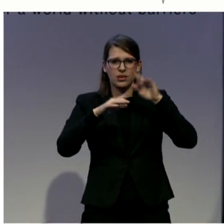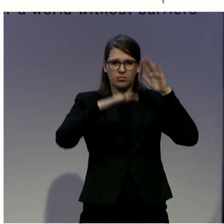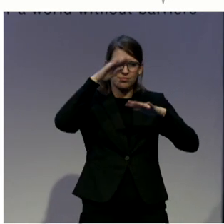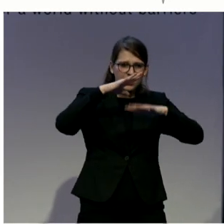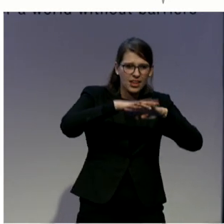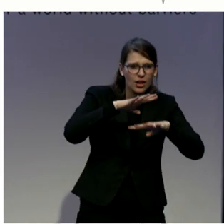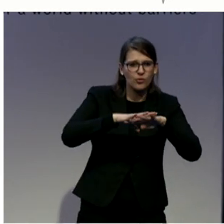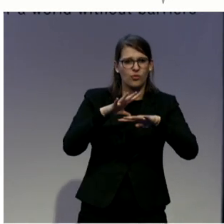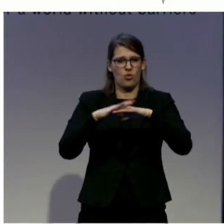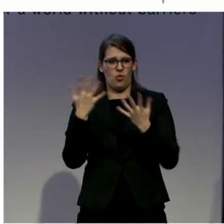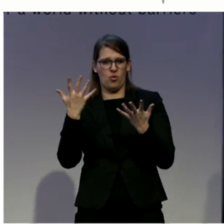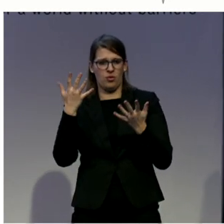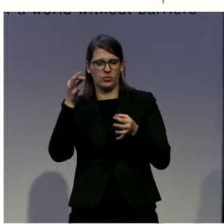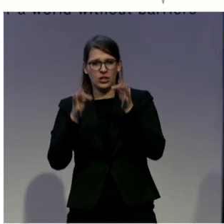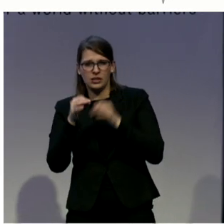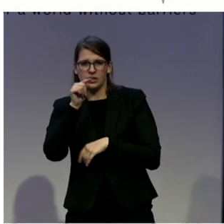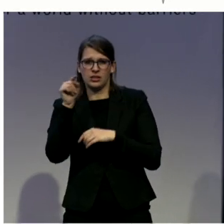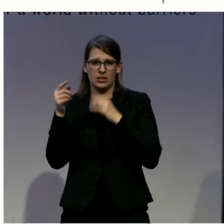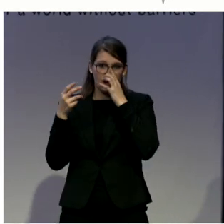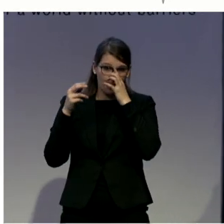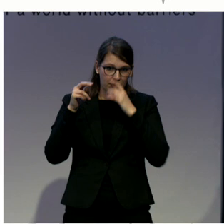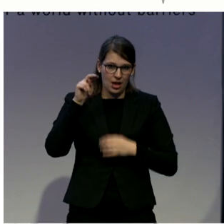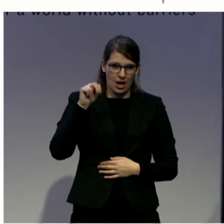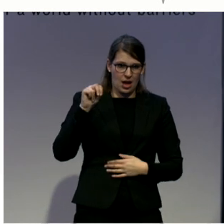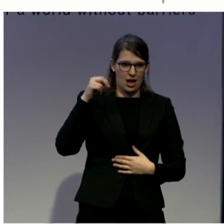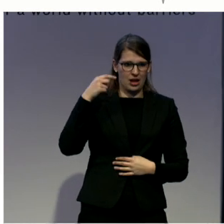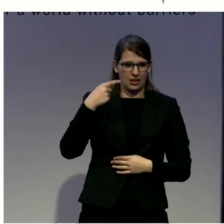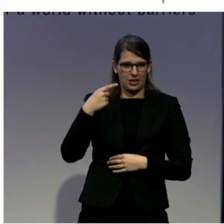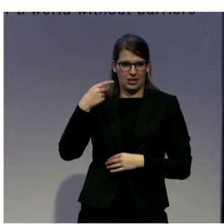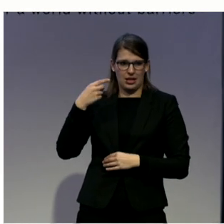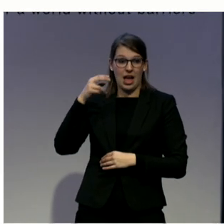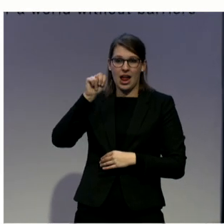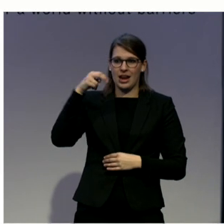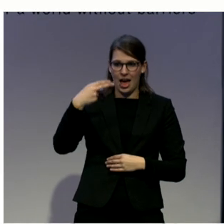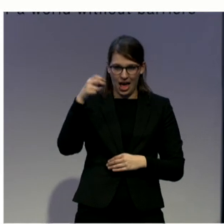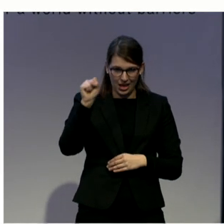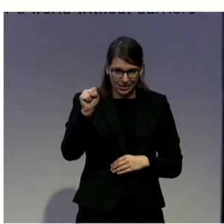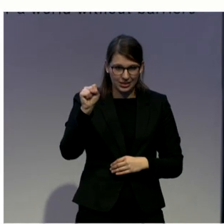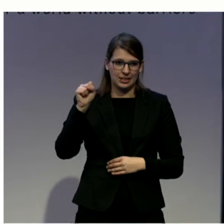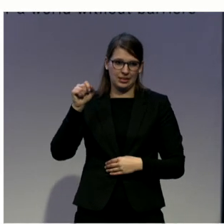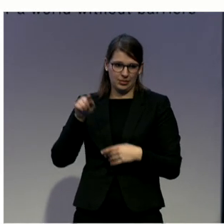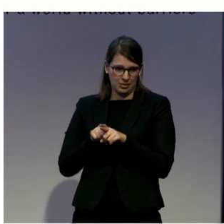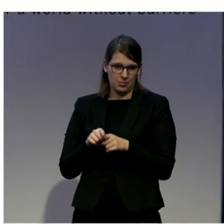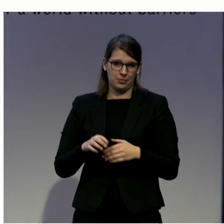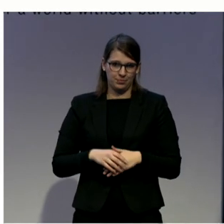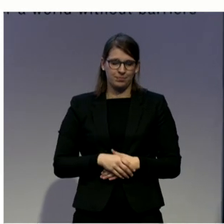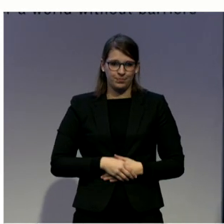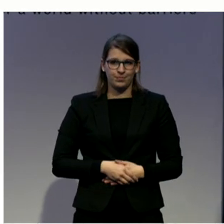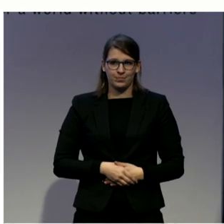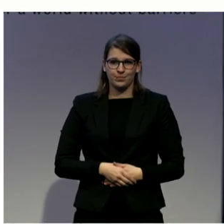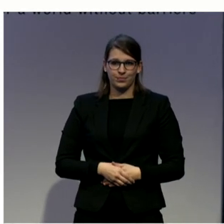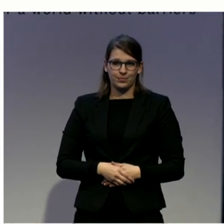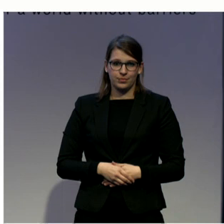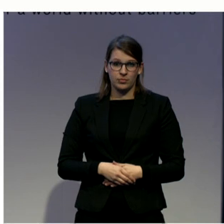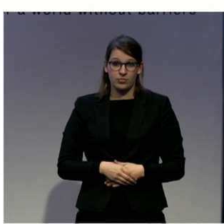nurses working in police stations and in courts. Looking to the finance, we,